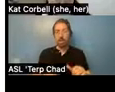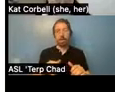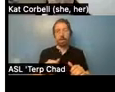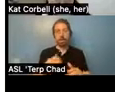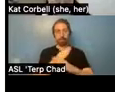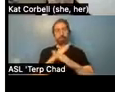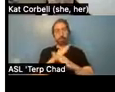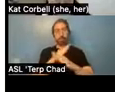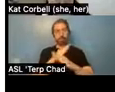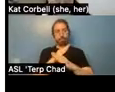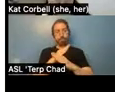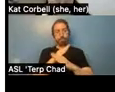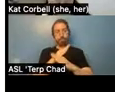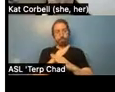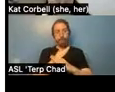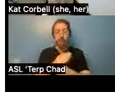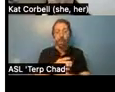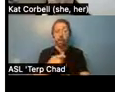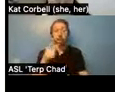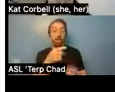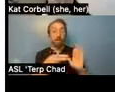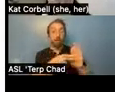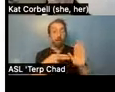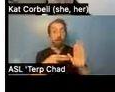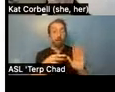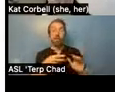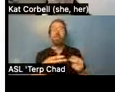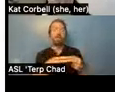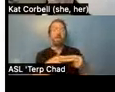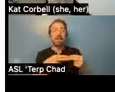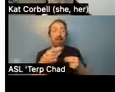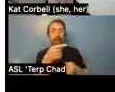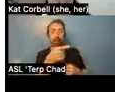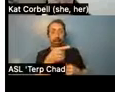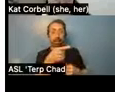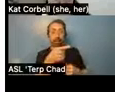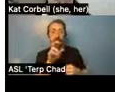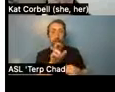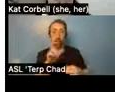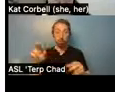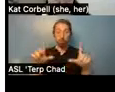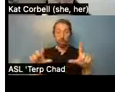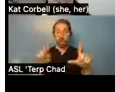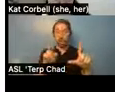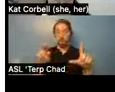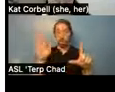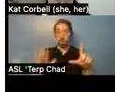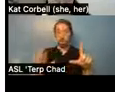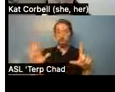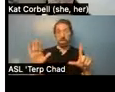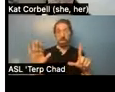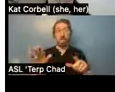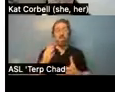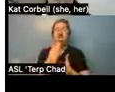you'll see examples of why some of the, some people are rejected for not, um, in rejected